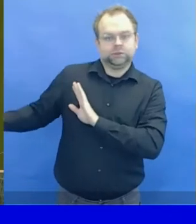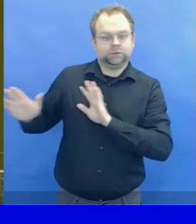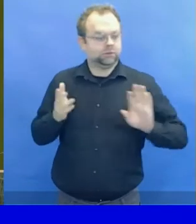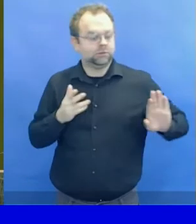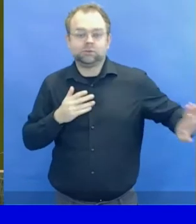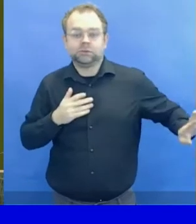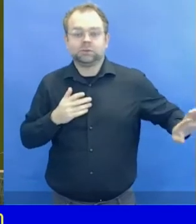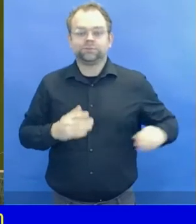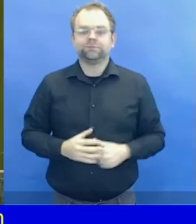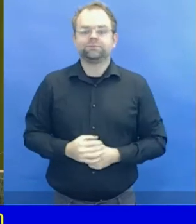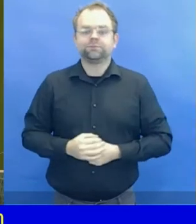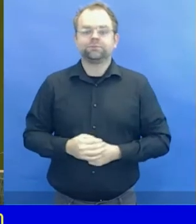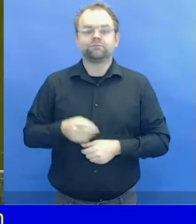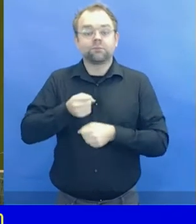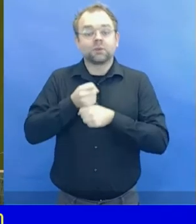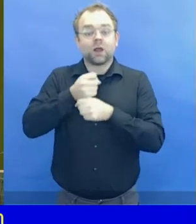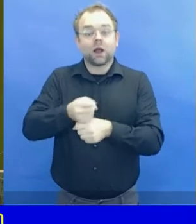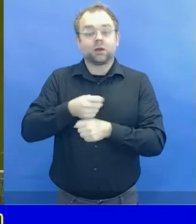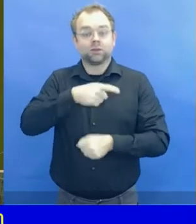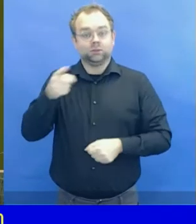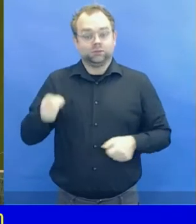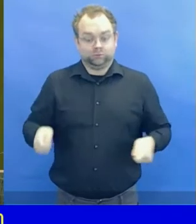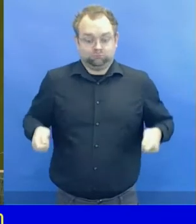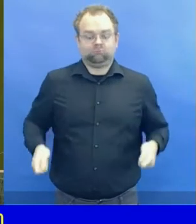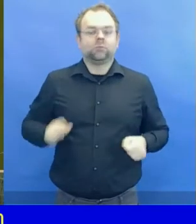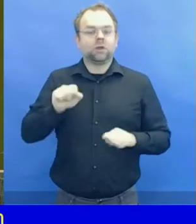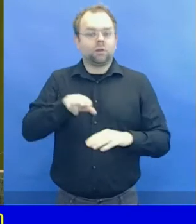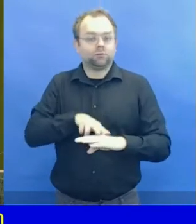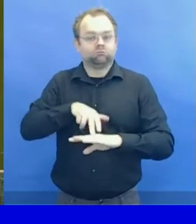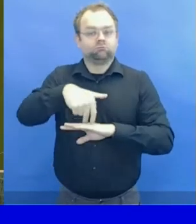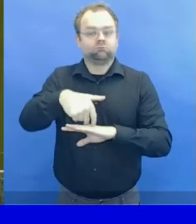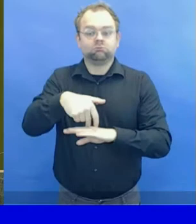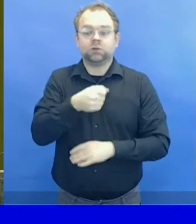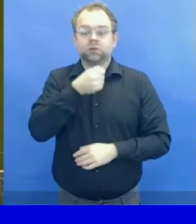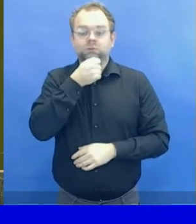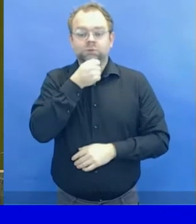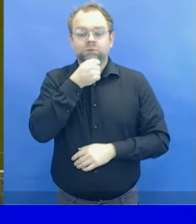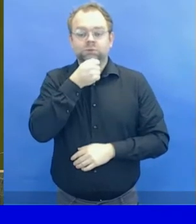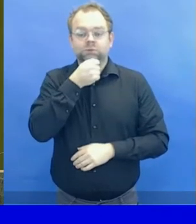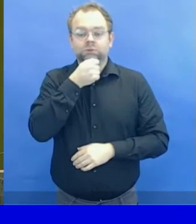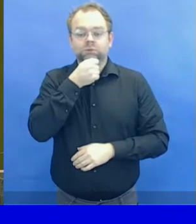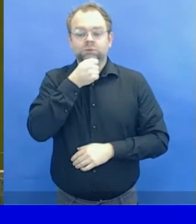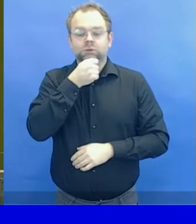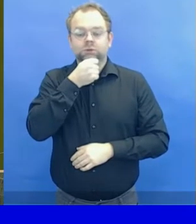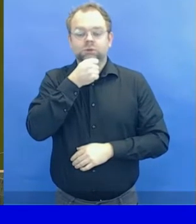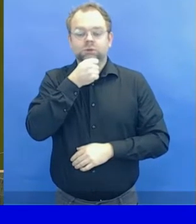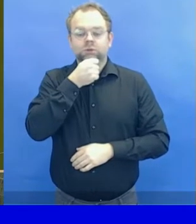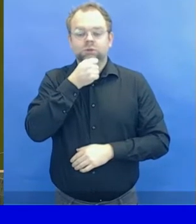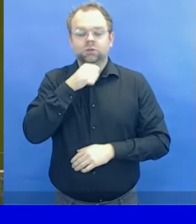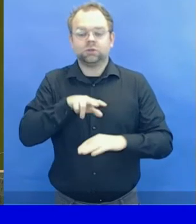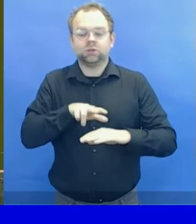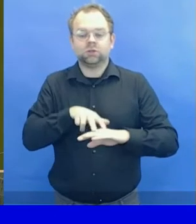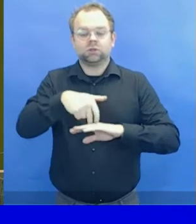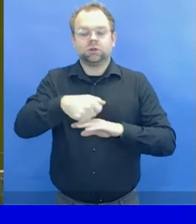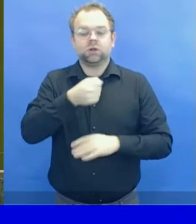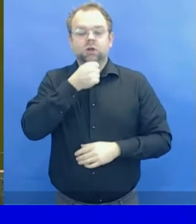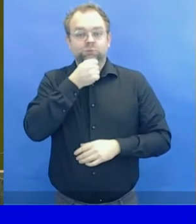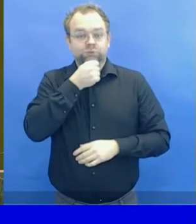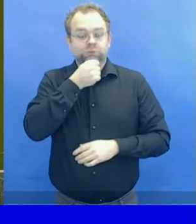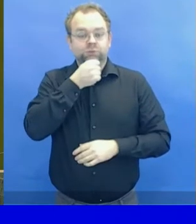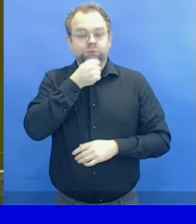addressing the meeting. Please move back to your original position as soon as you have finished speaking.